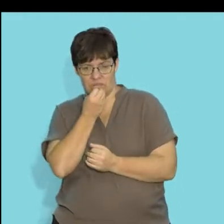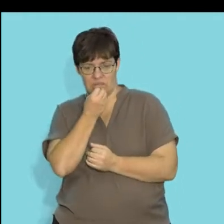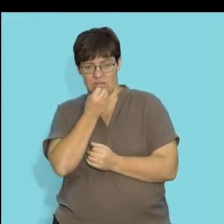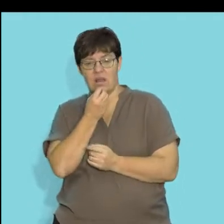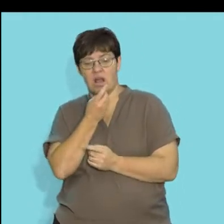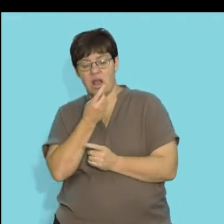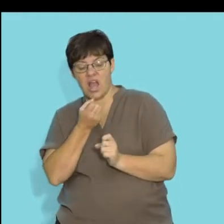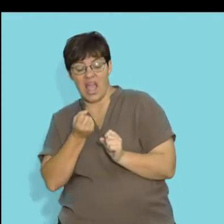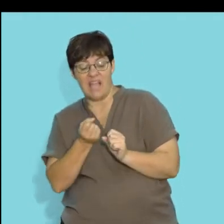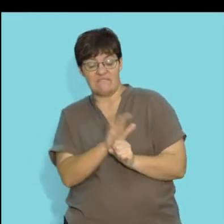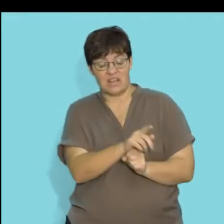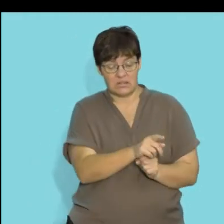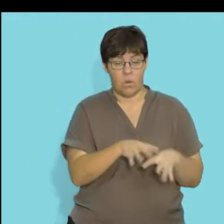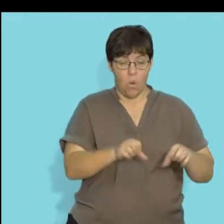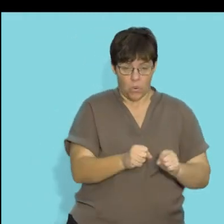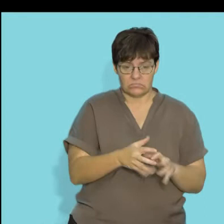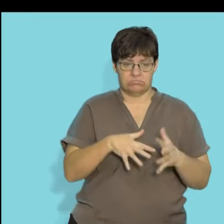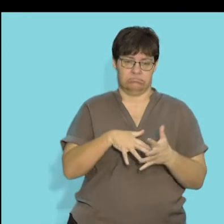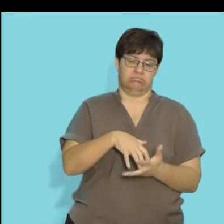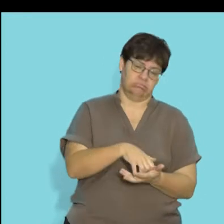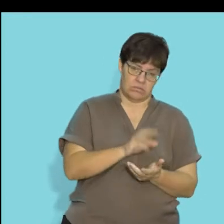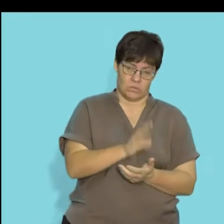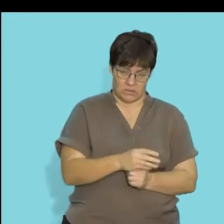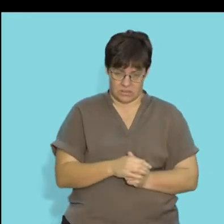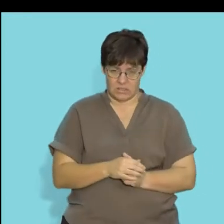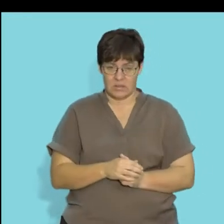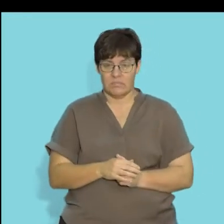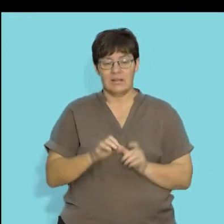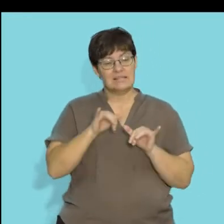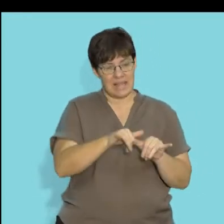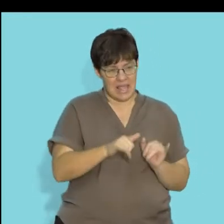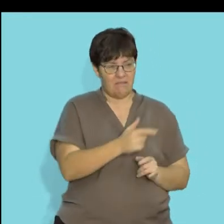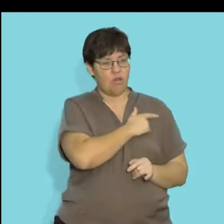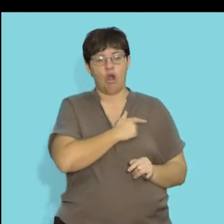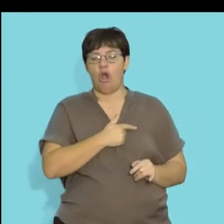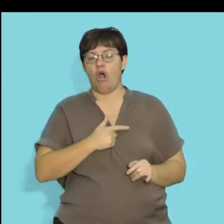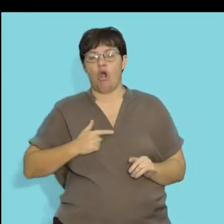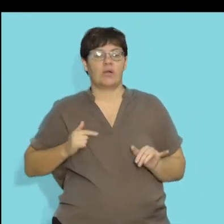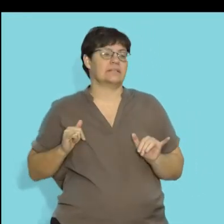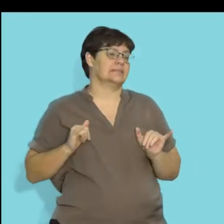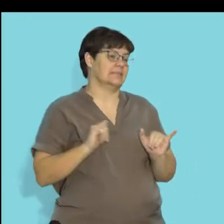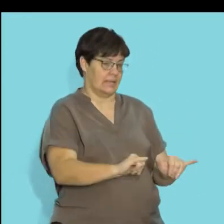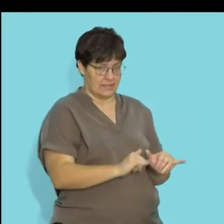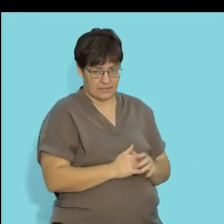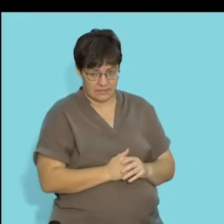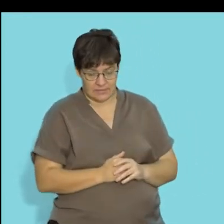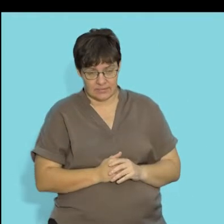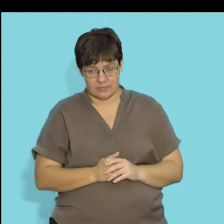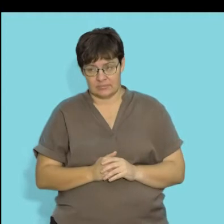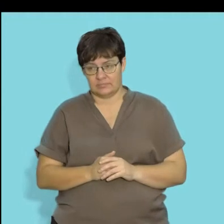and affect the host in many ways. They often live in or on the host for an extended period of time.